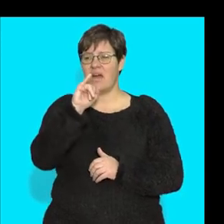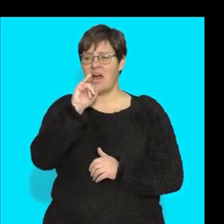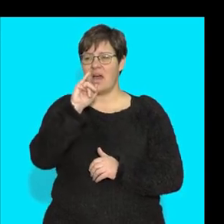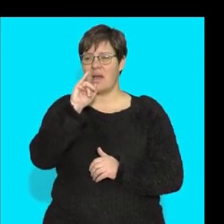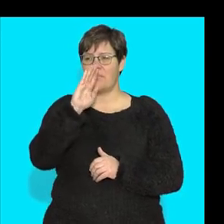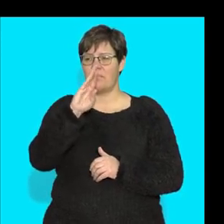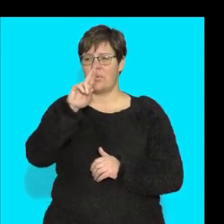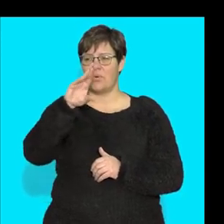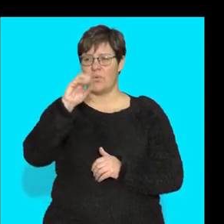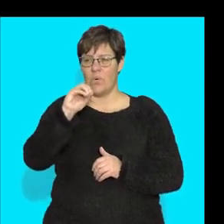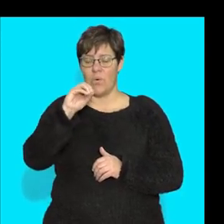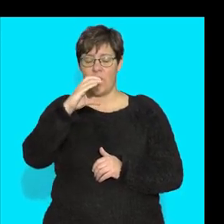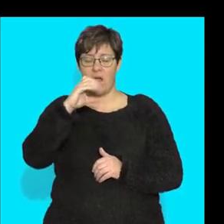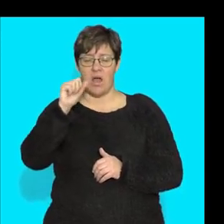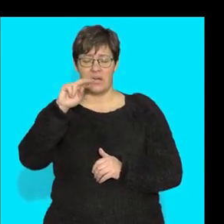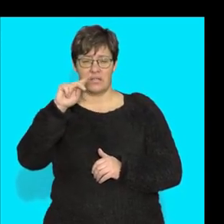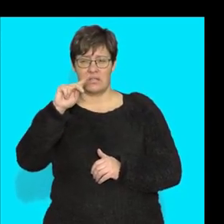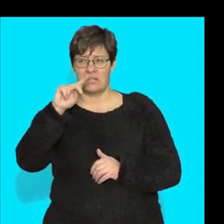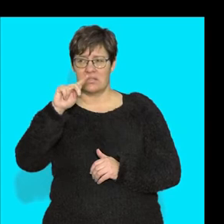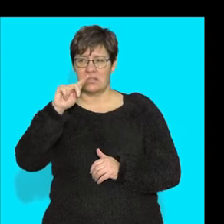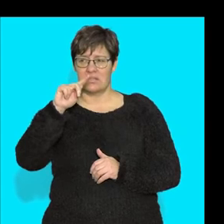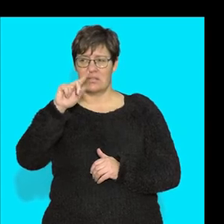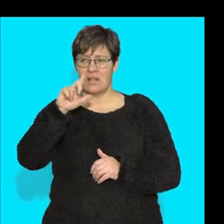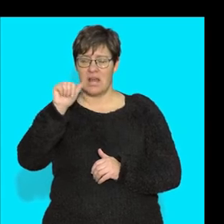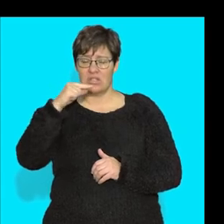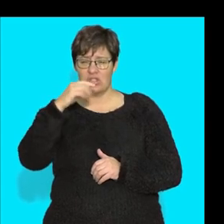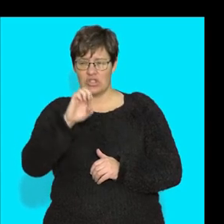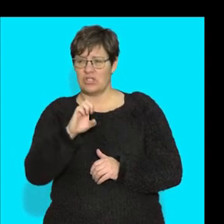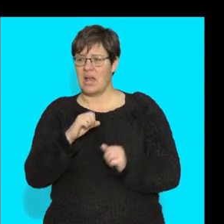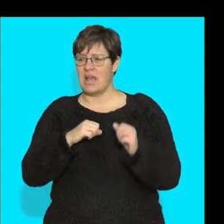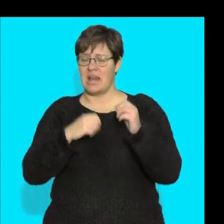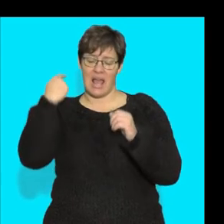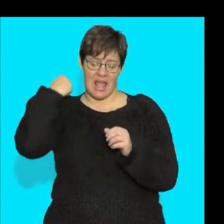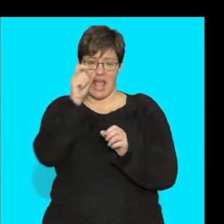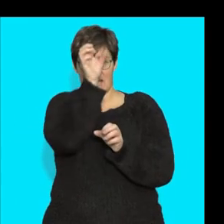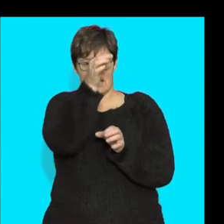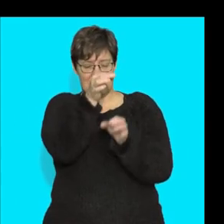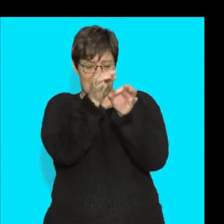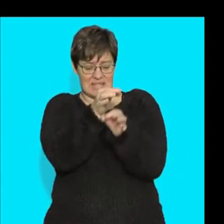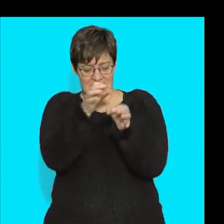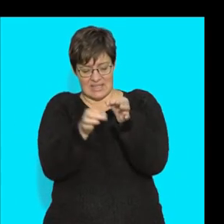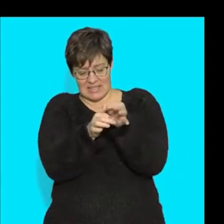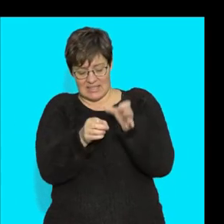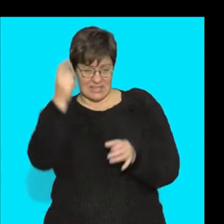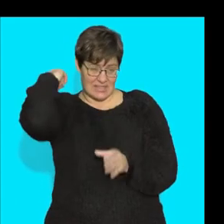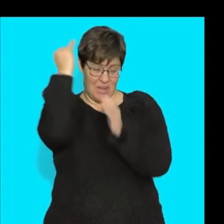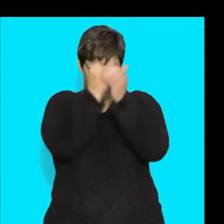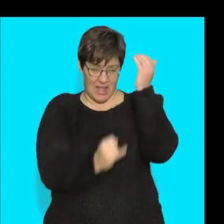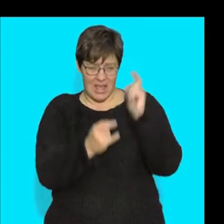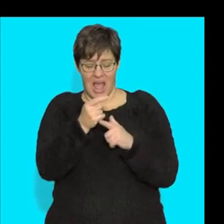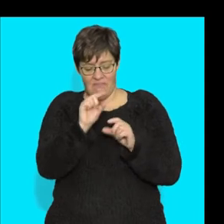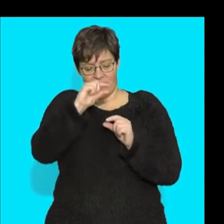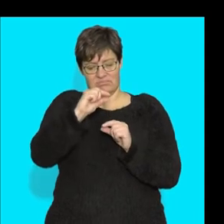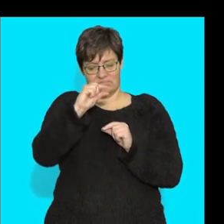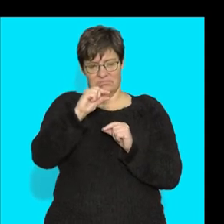lot of support in my intervertebral discs. All right. And then I'm going to have this yellow elastic